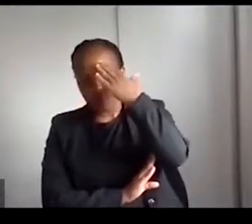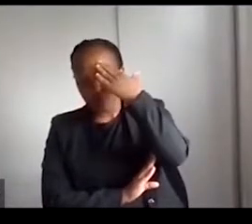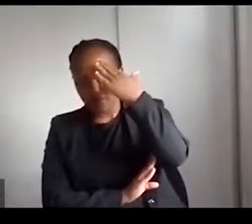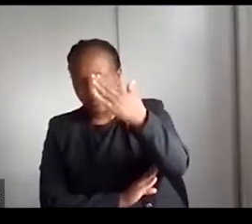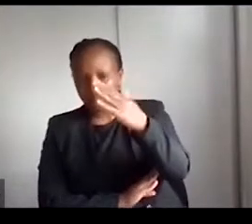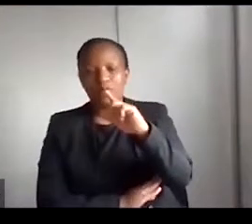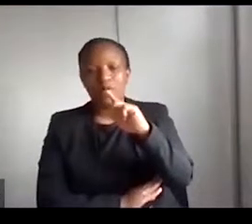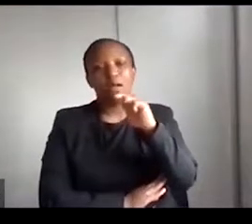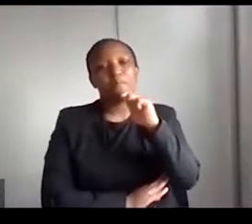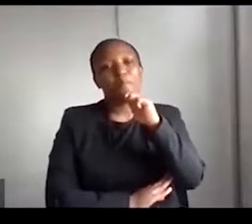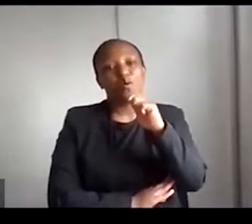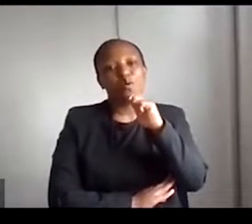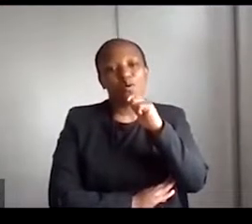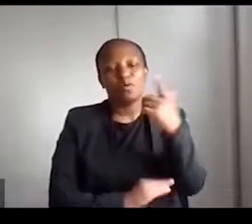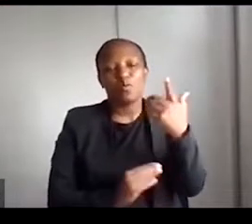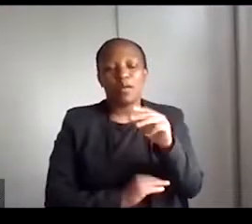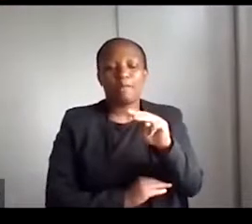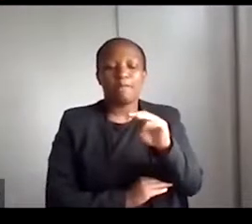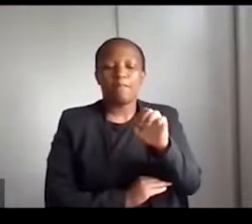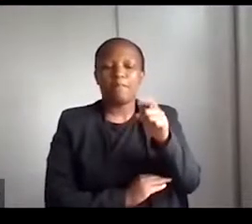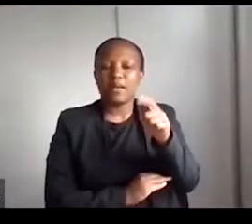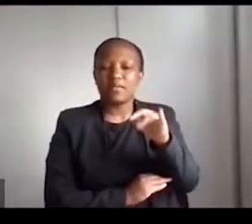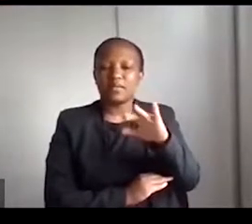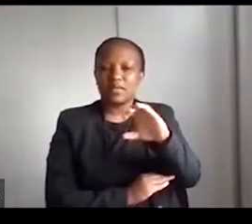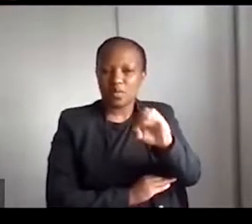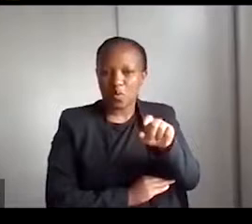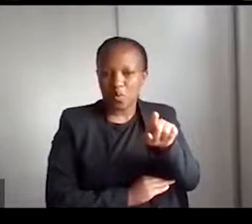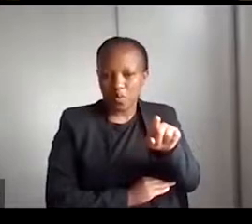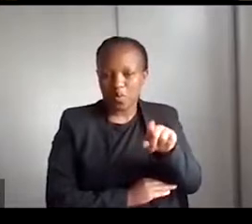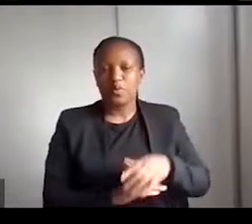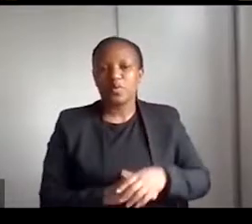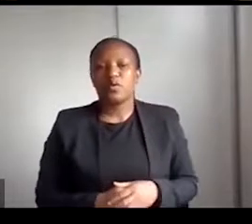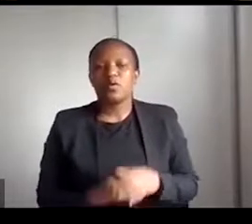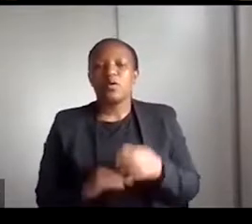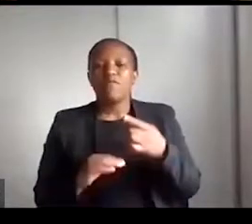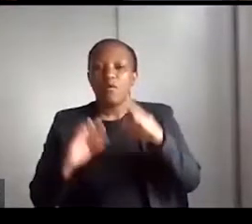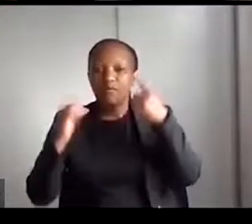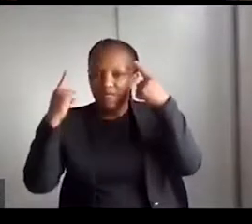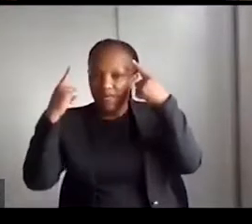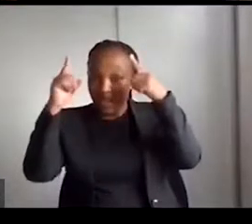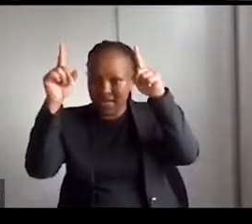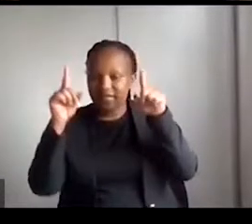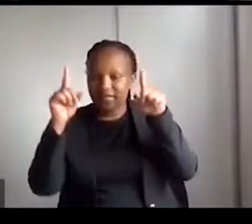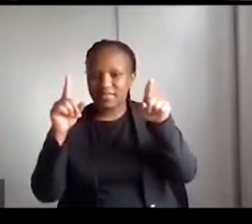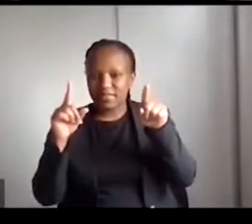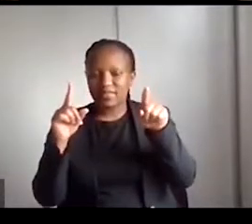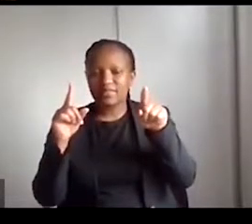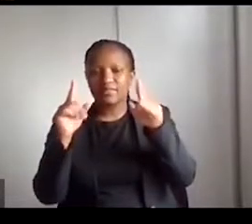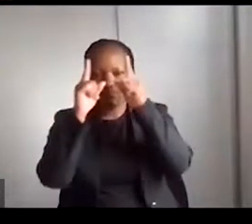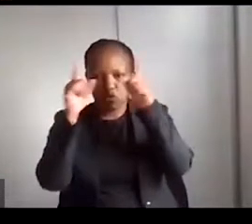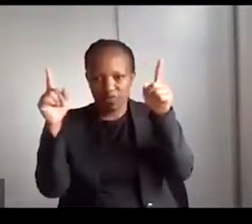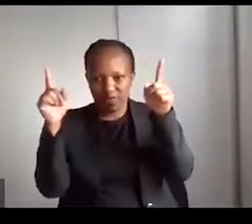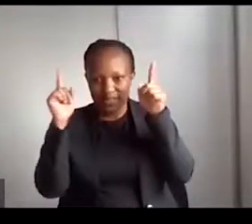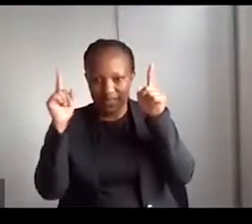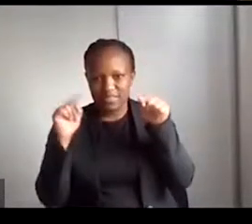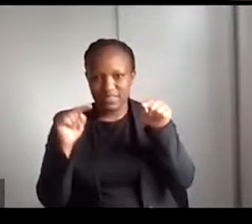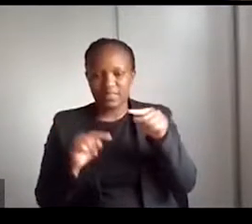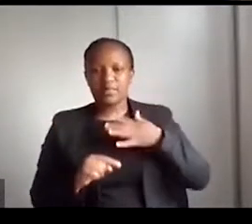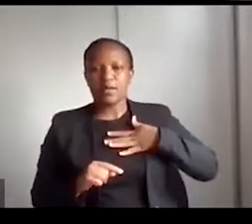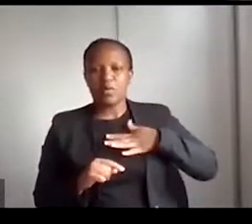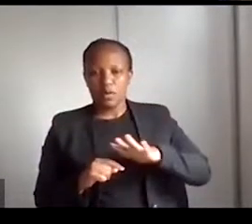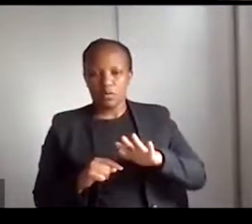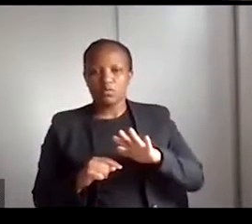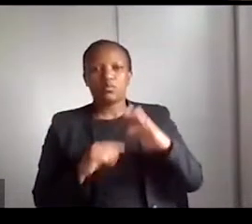to those in Mexico. On behalf of WITS University, I just wanted to, you know, once again